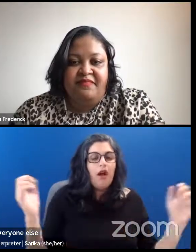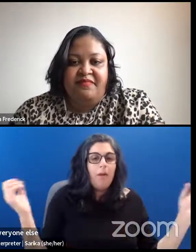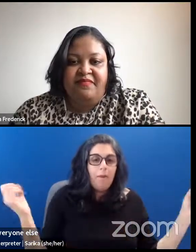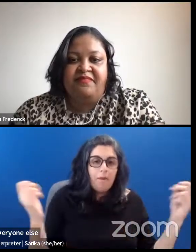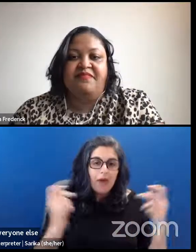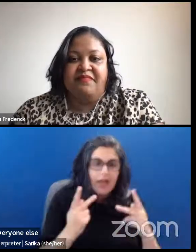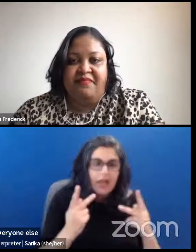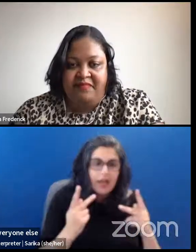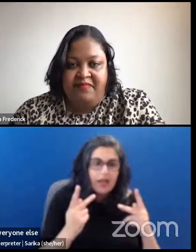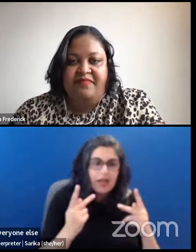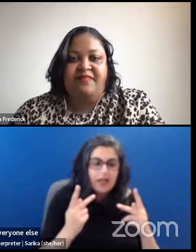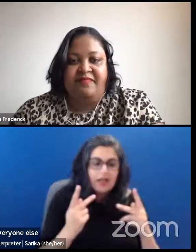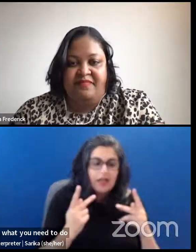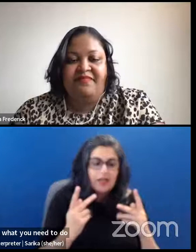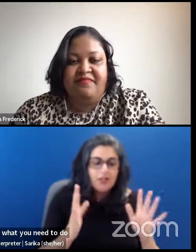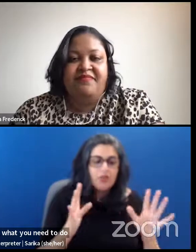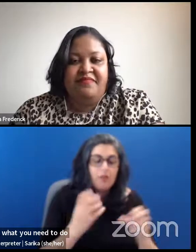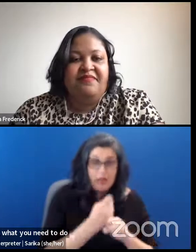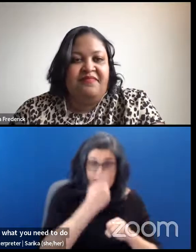relational and more productive.